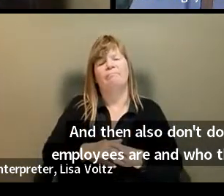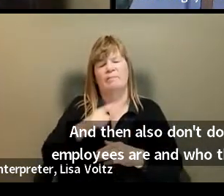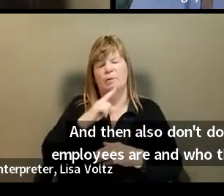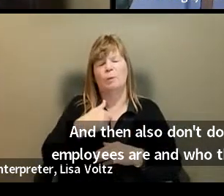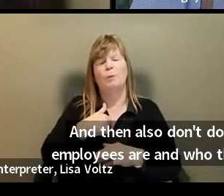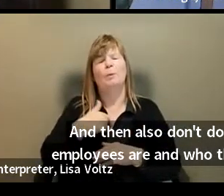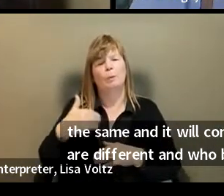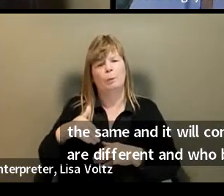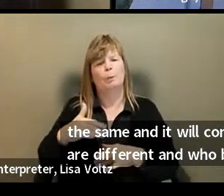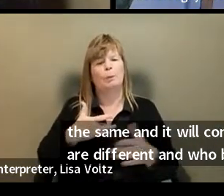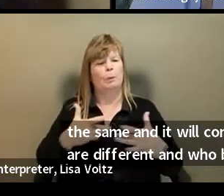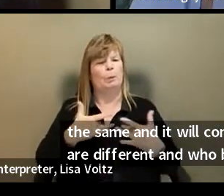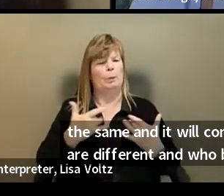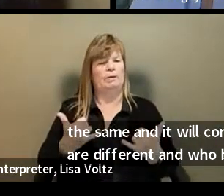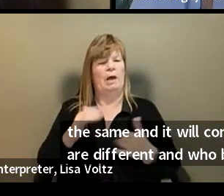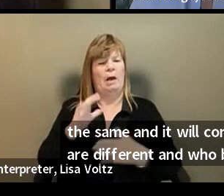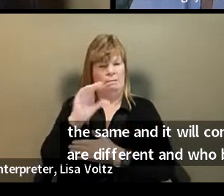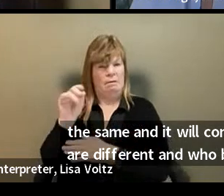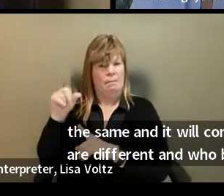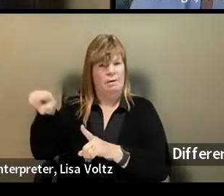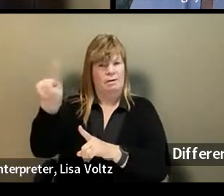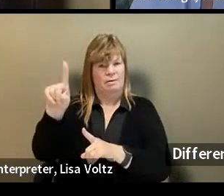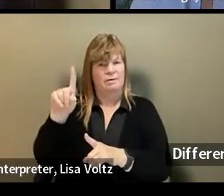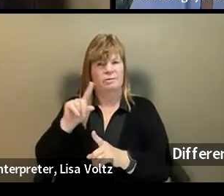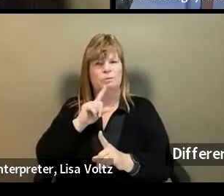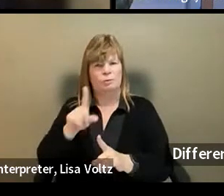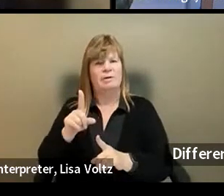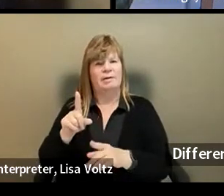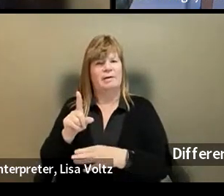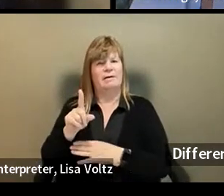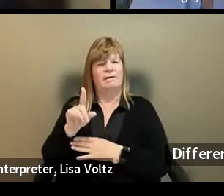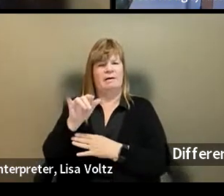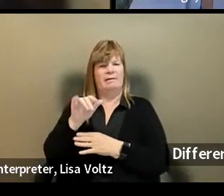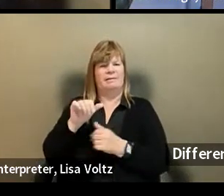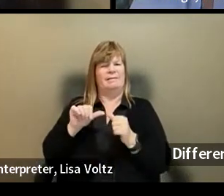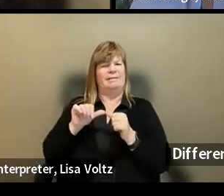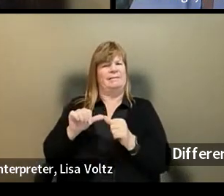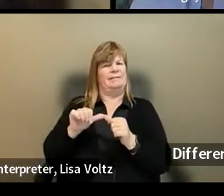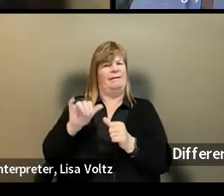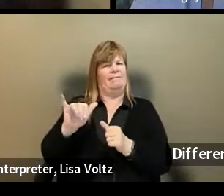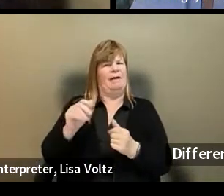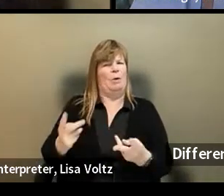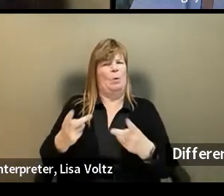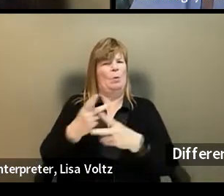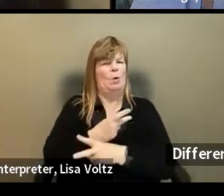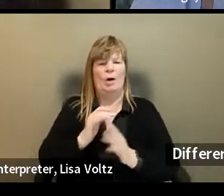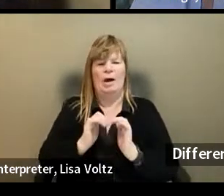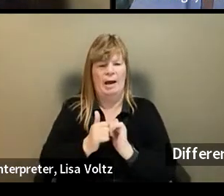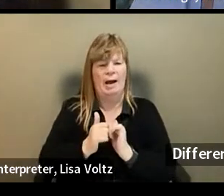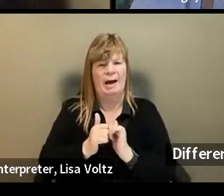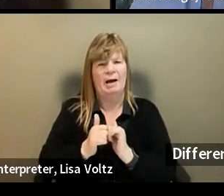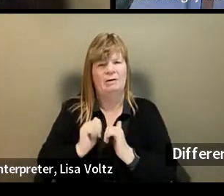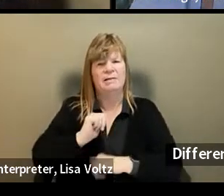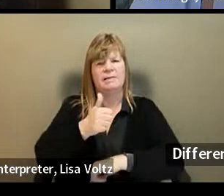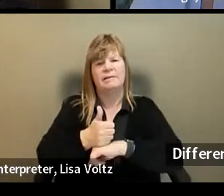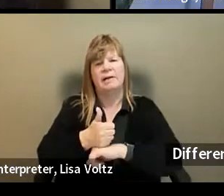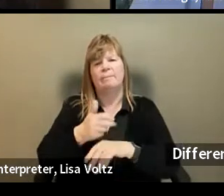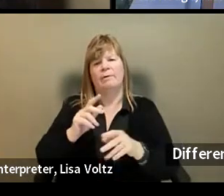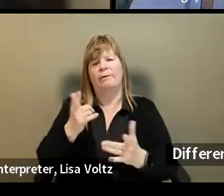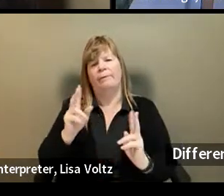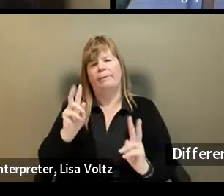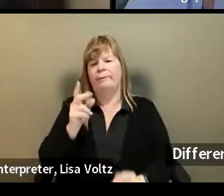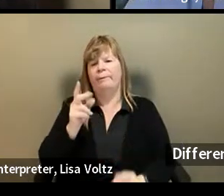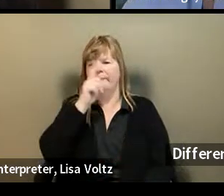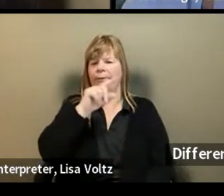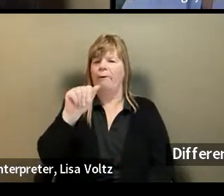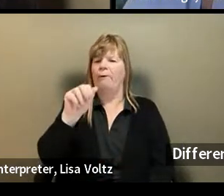now that employers are actually going to make that worse in a way by incorporating artificial intelligence, which is